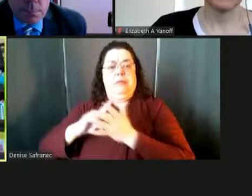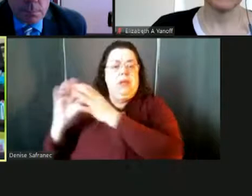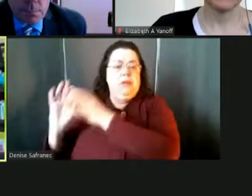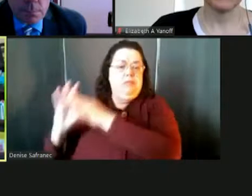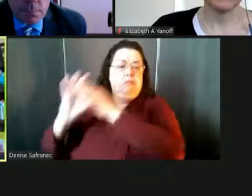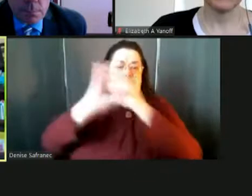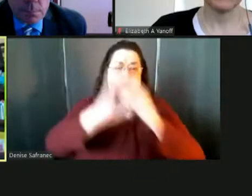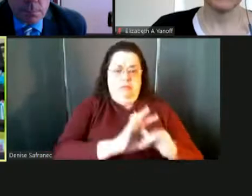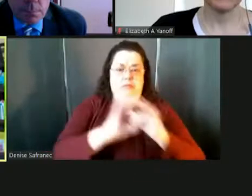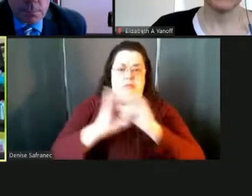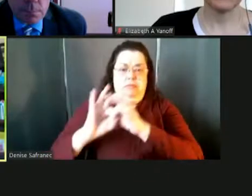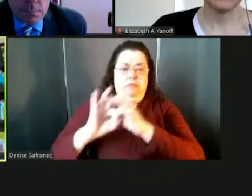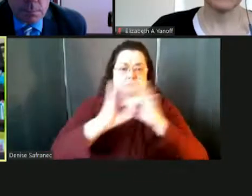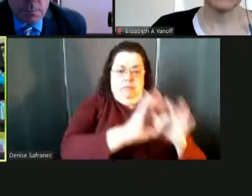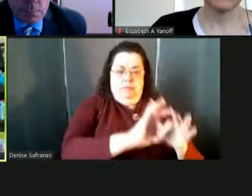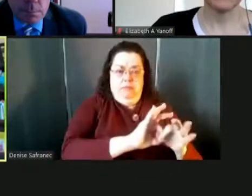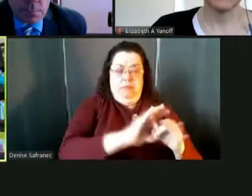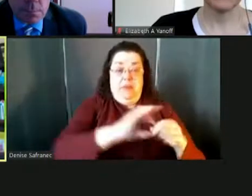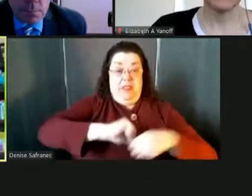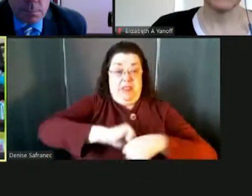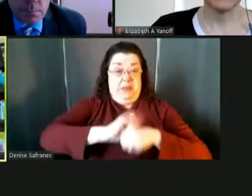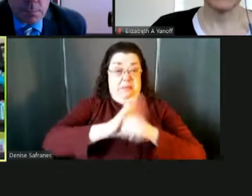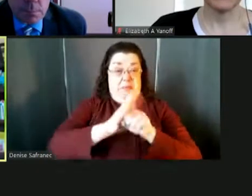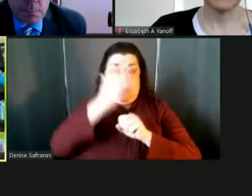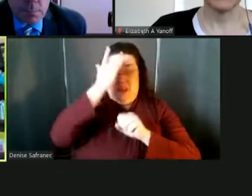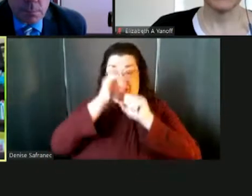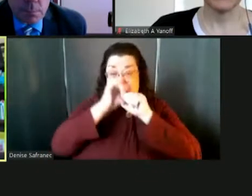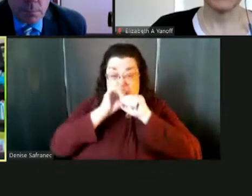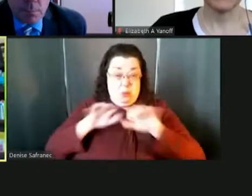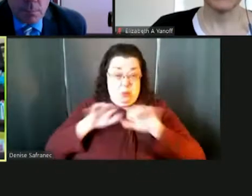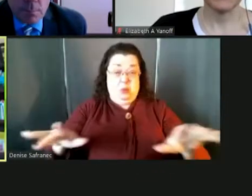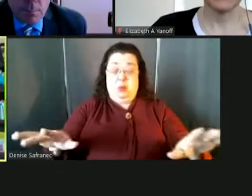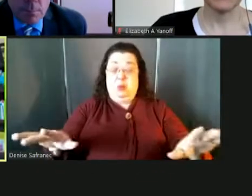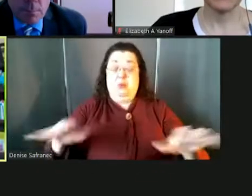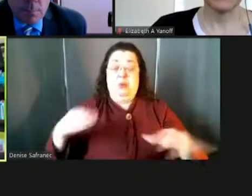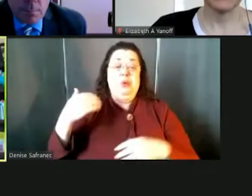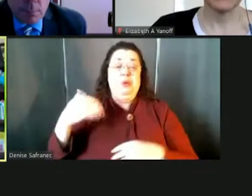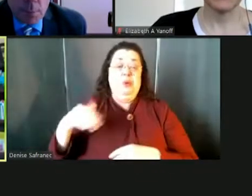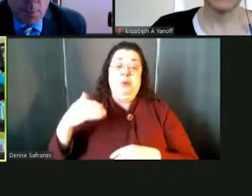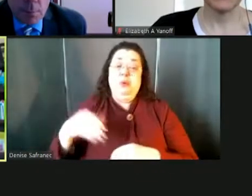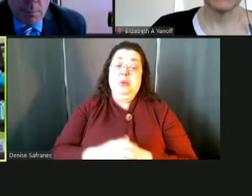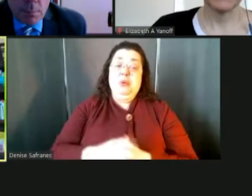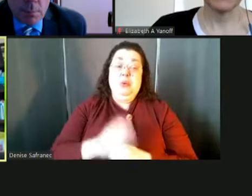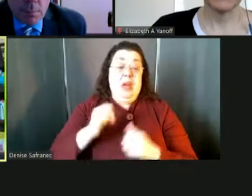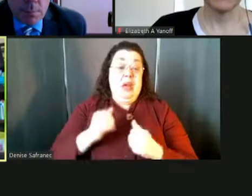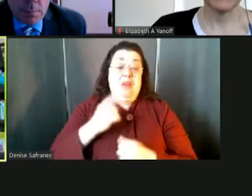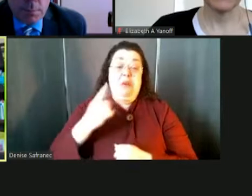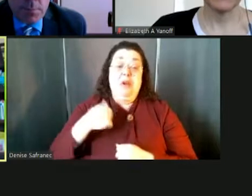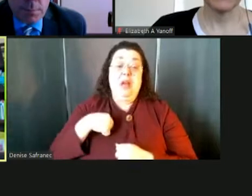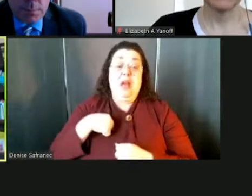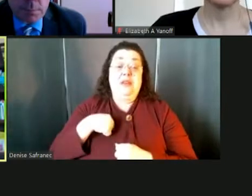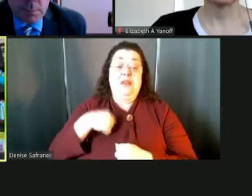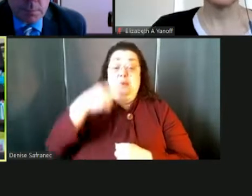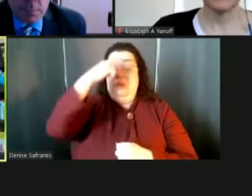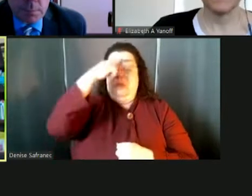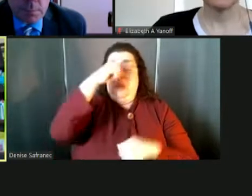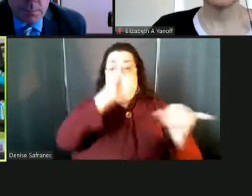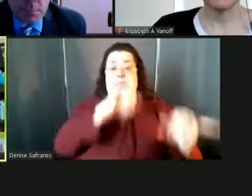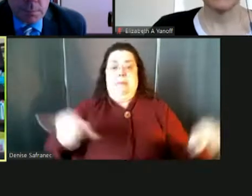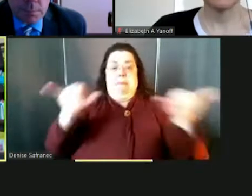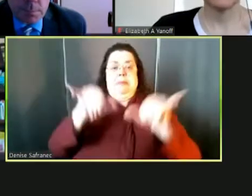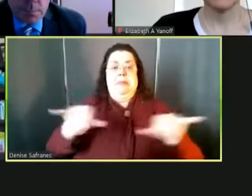And in a pandemic, like we've been dealing with, you know, everybody has to be on the same page. again,